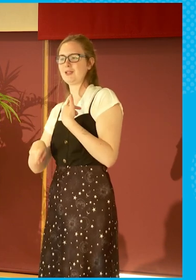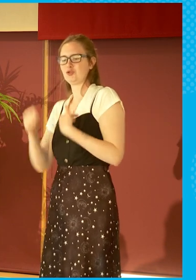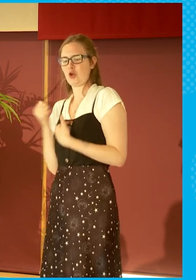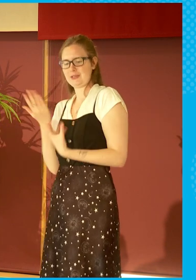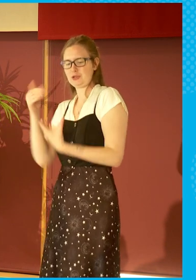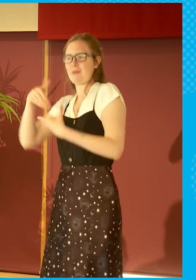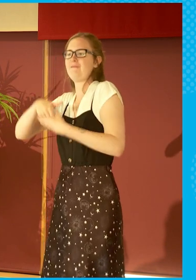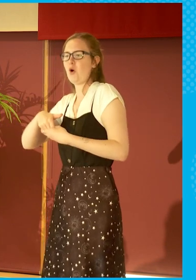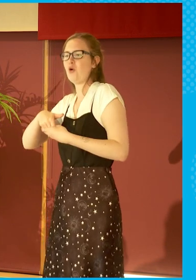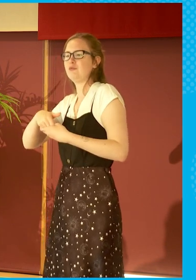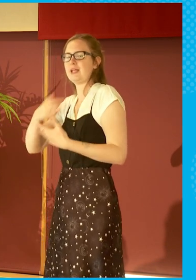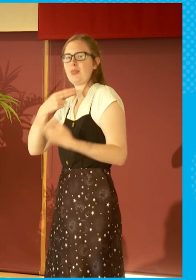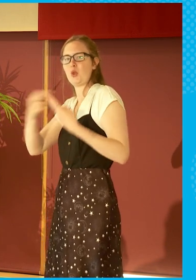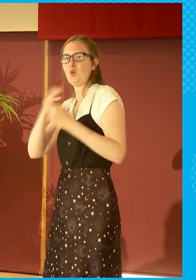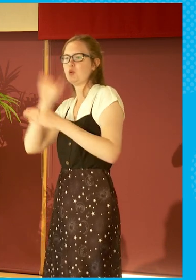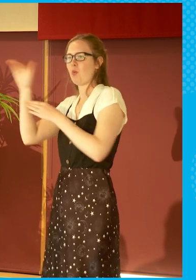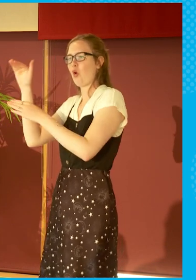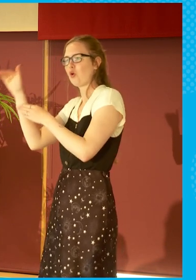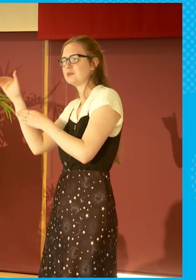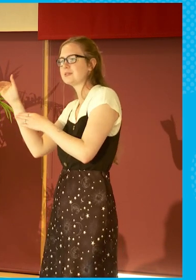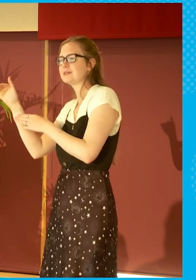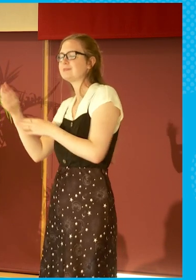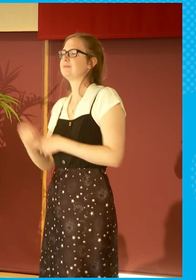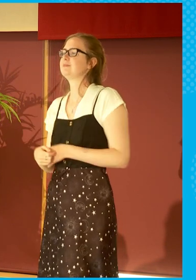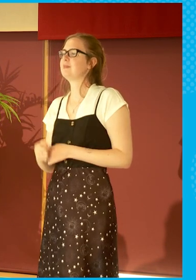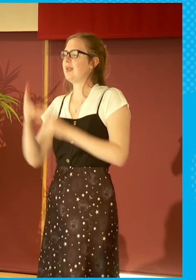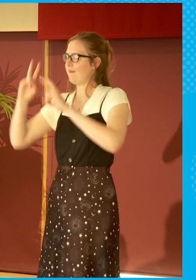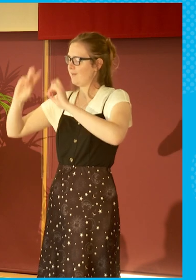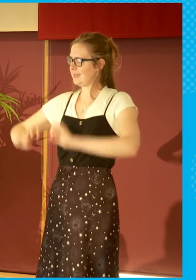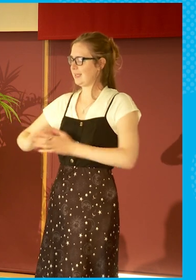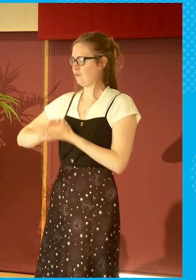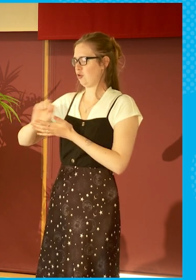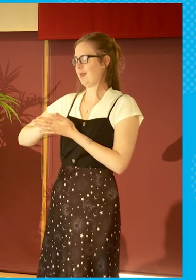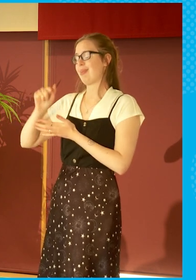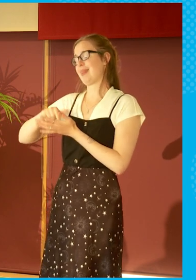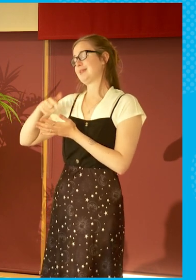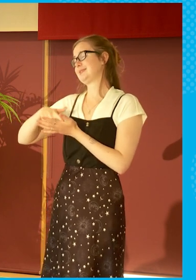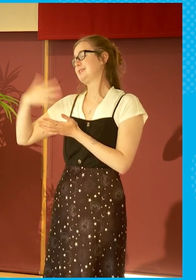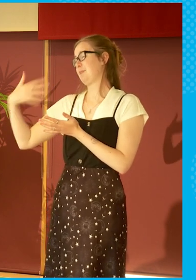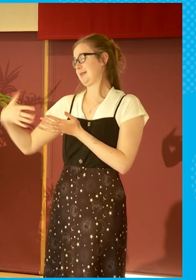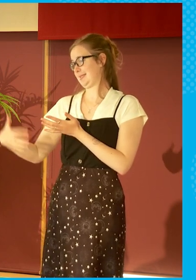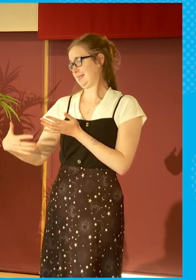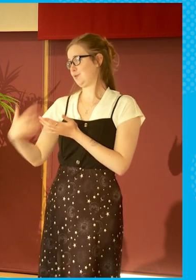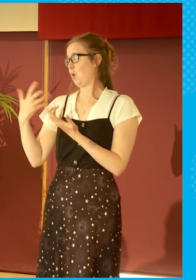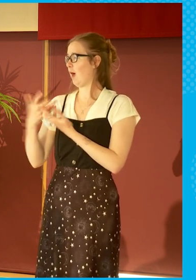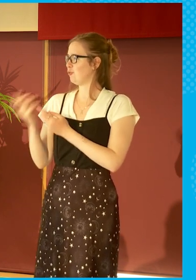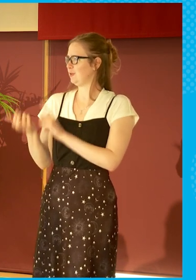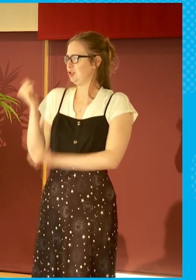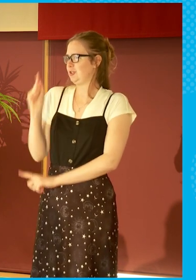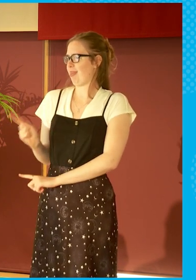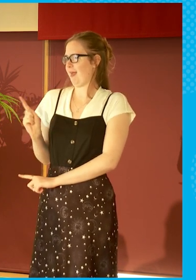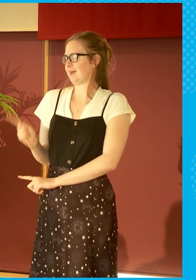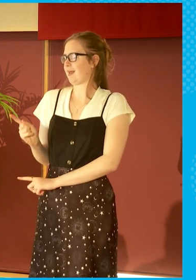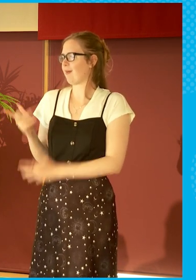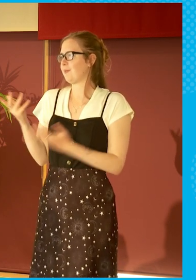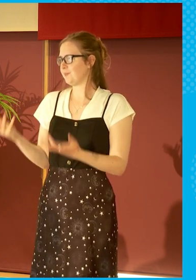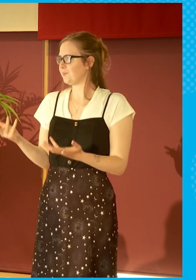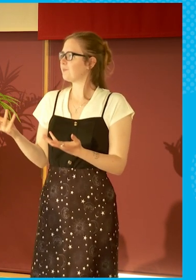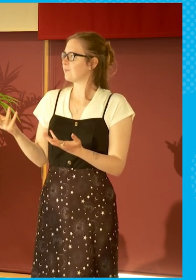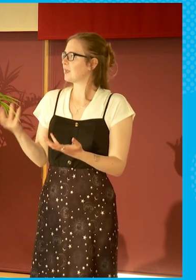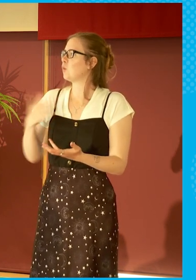Investigative journalism is expensive. The only way you get it is really to have